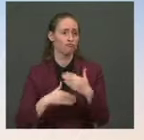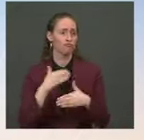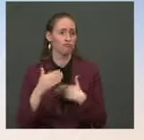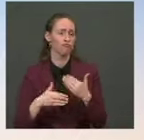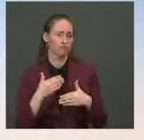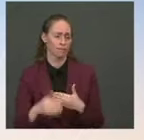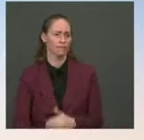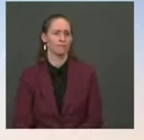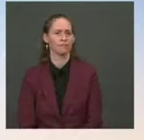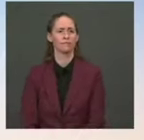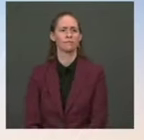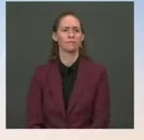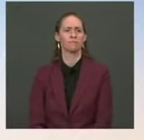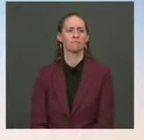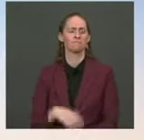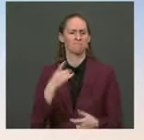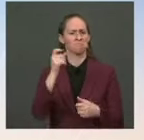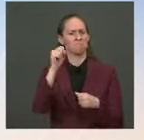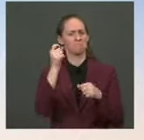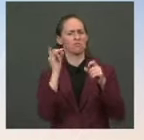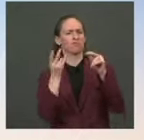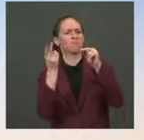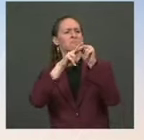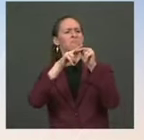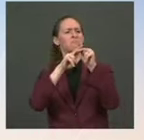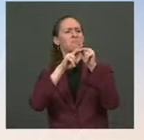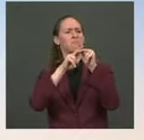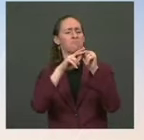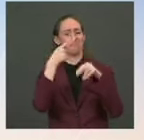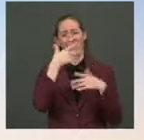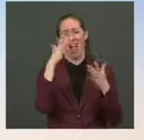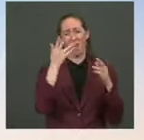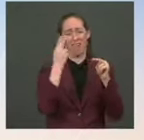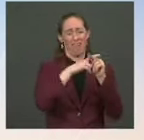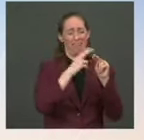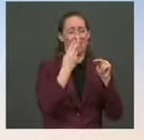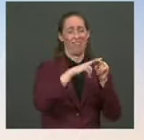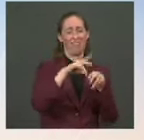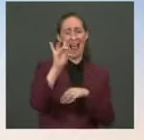we don't play around with the full faith and credit of the United States. Go ahead. The Pressure Jen. There's reports